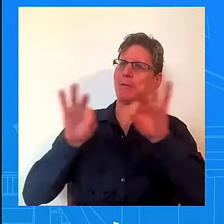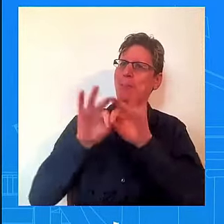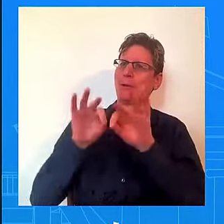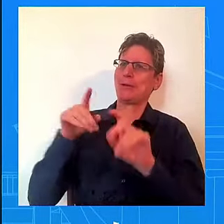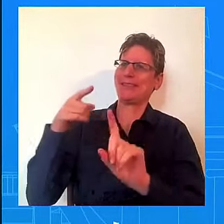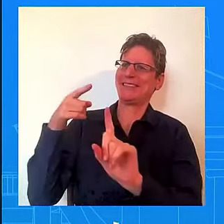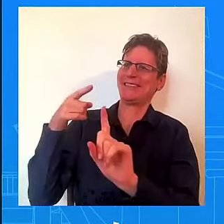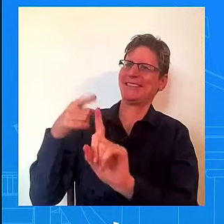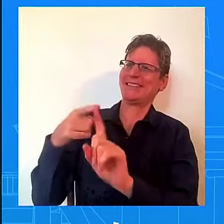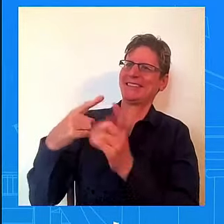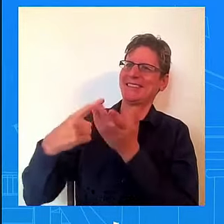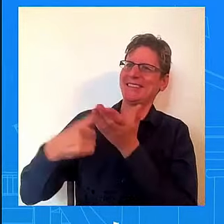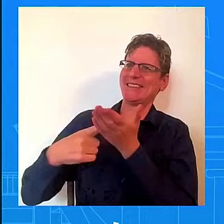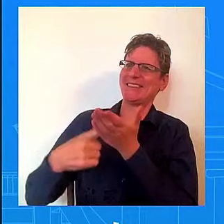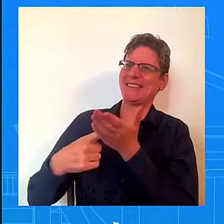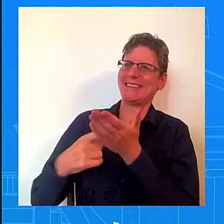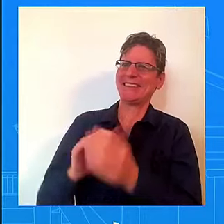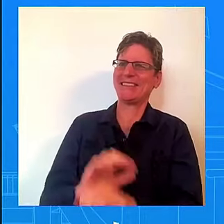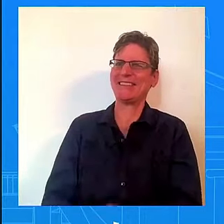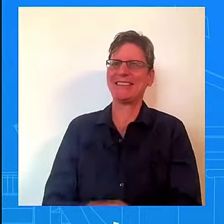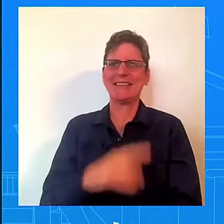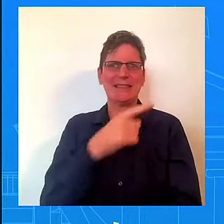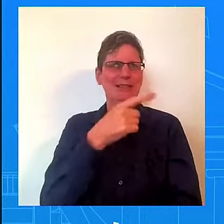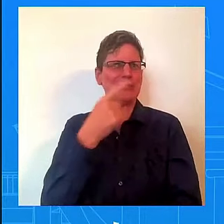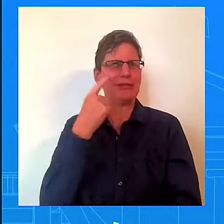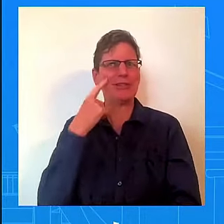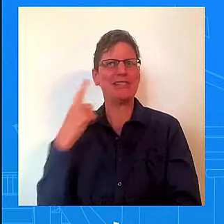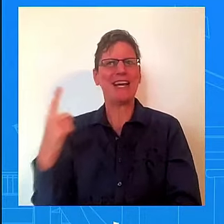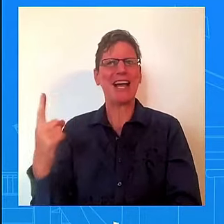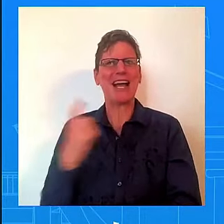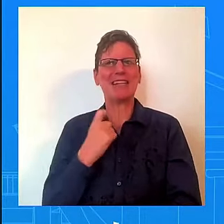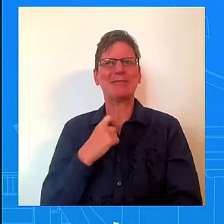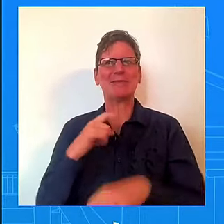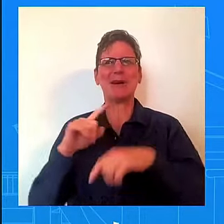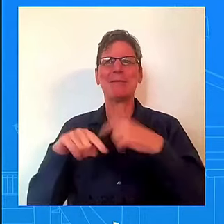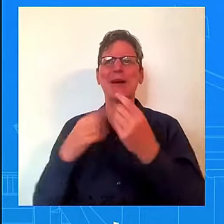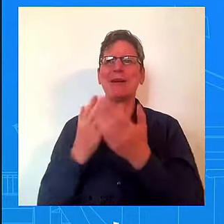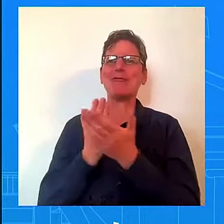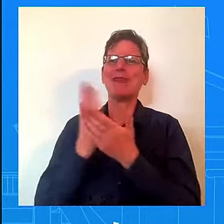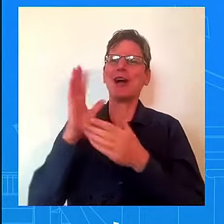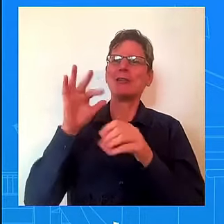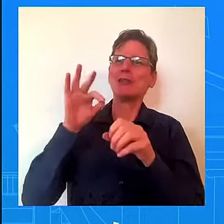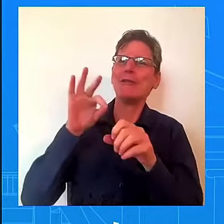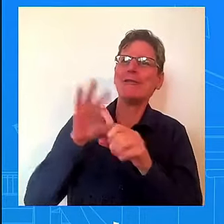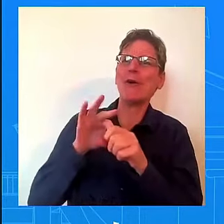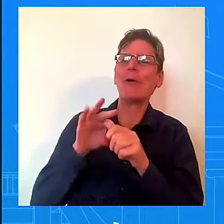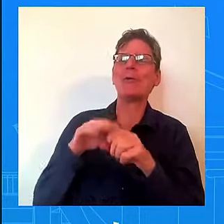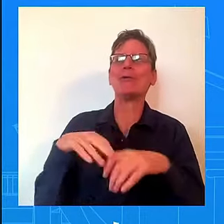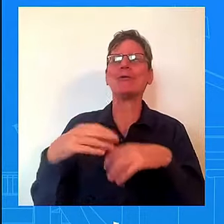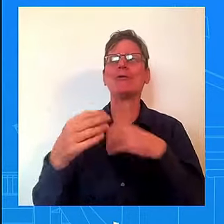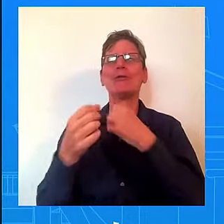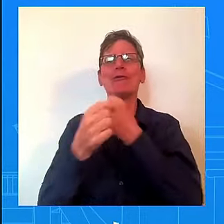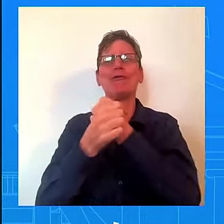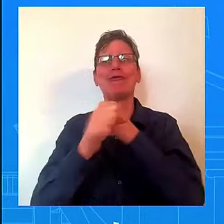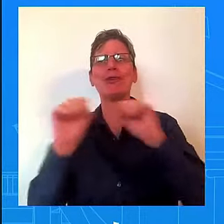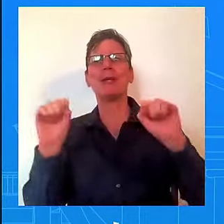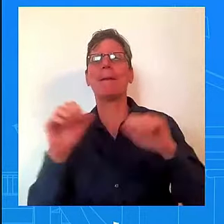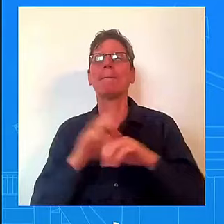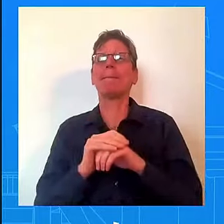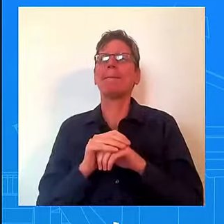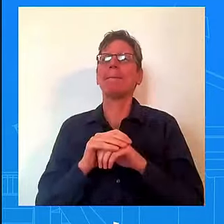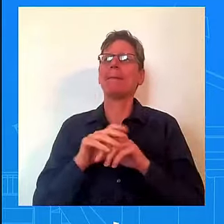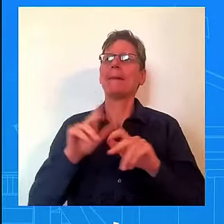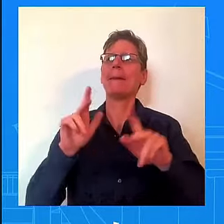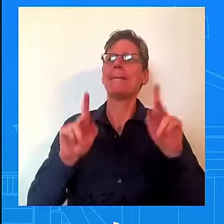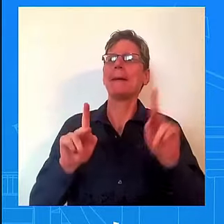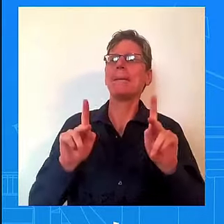Basically, we talked about, went back and forth about democracy and freedom. That's what they care about. agree. I'm not even going to entertain some question